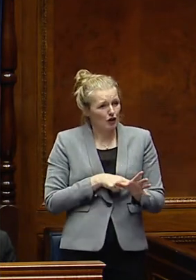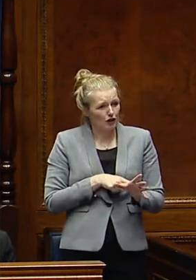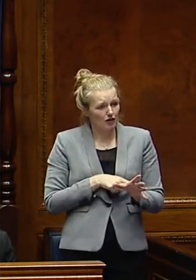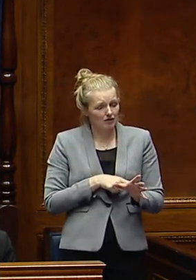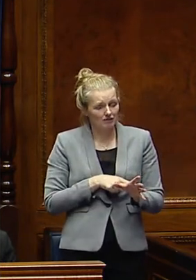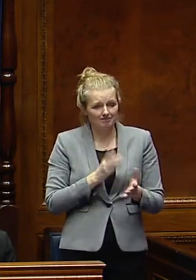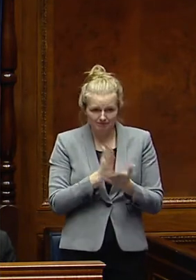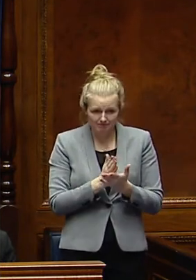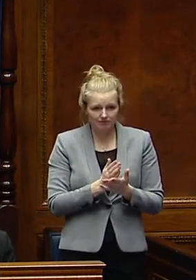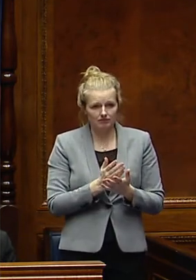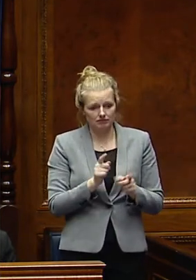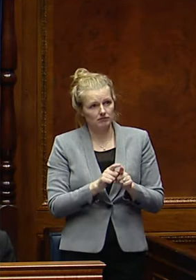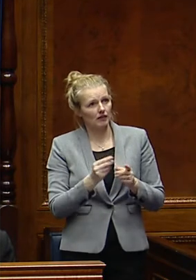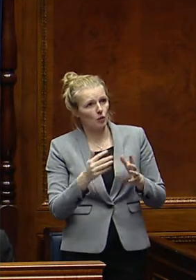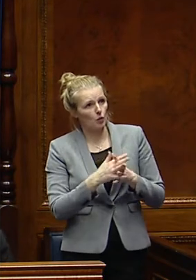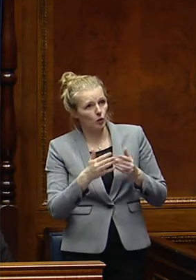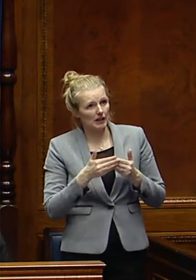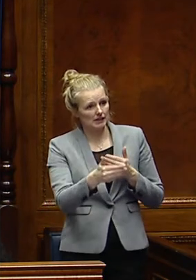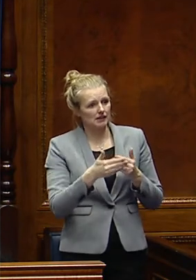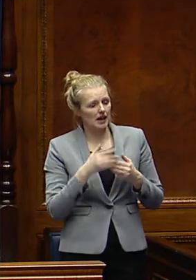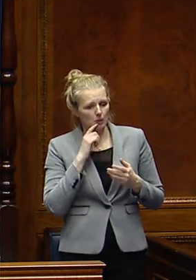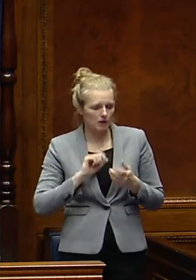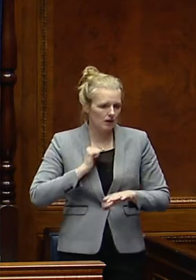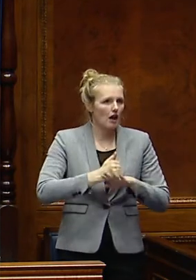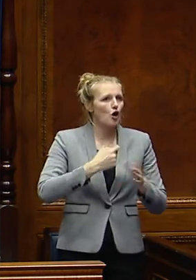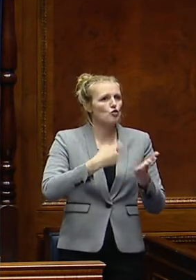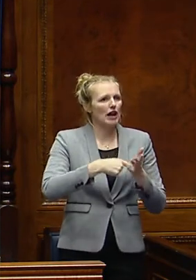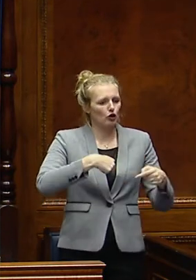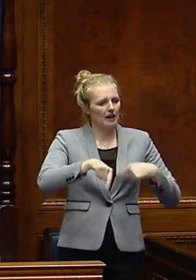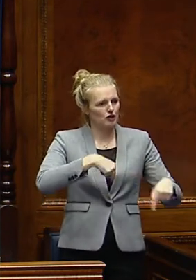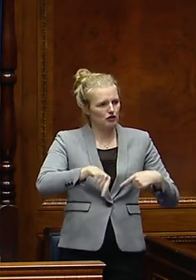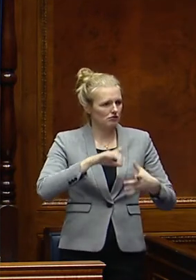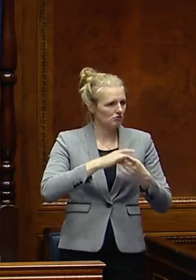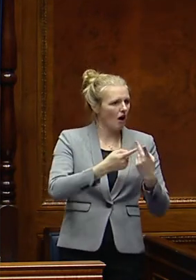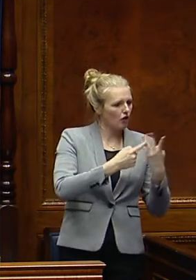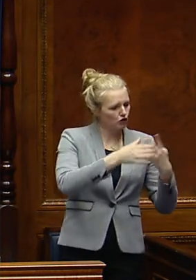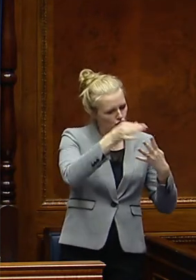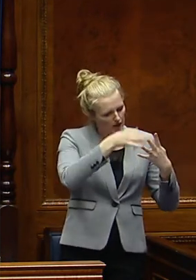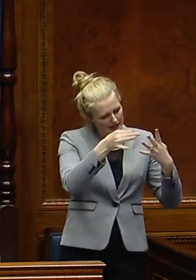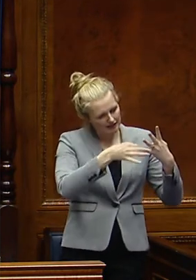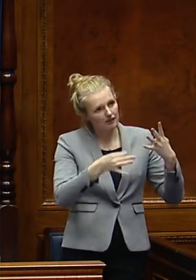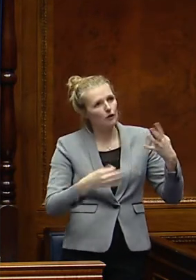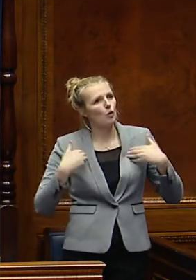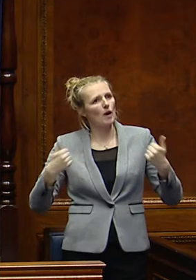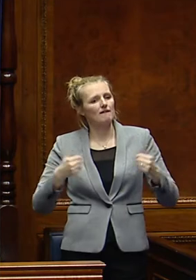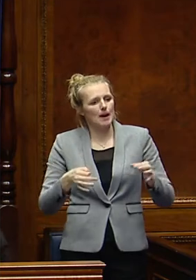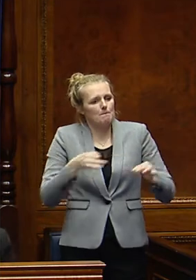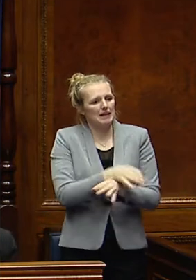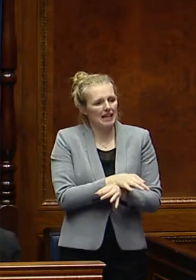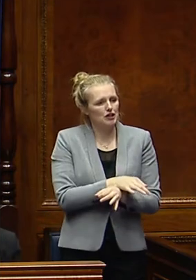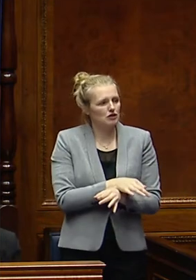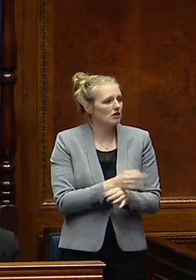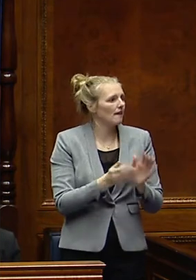along to that, over the coming weeks I am going to bring forward regulations around the other strands of the existing welfare mitigations,